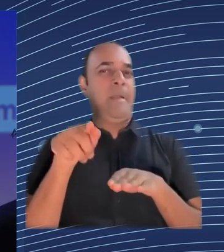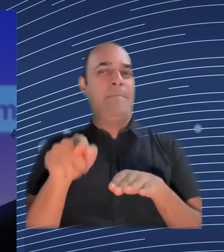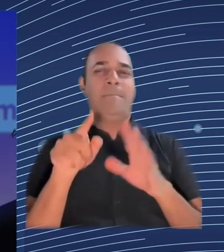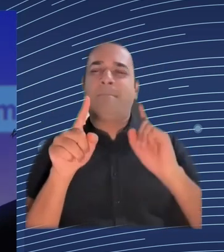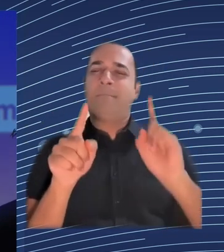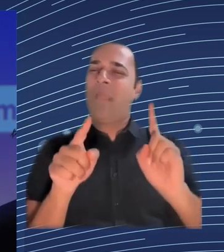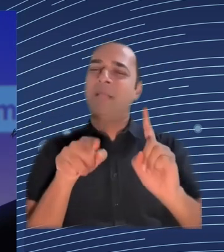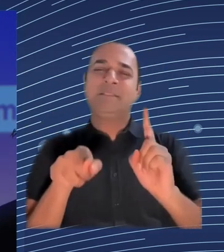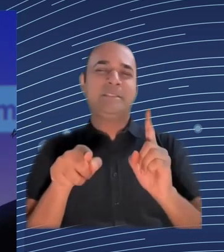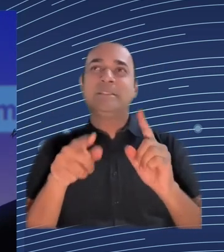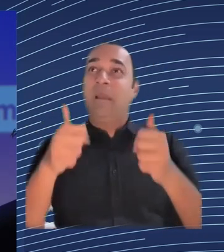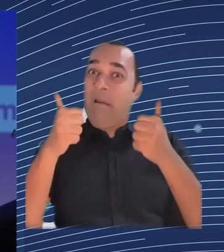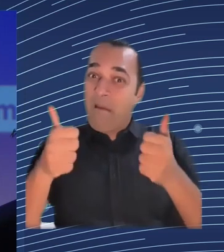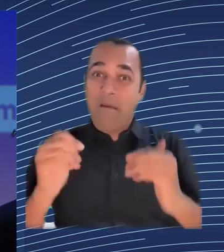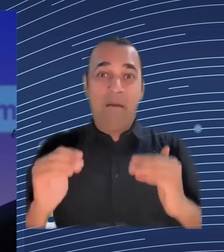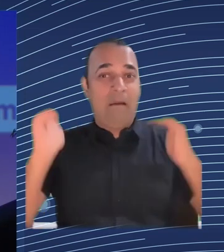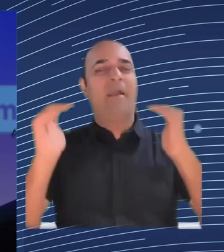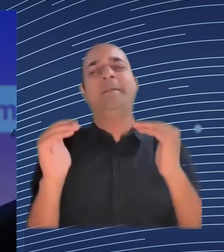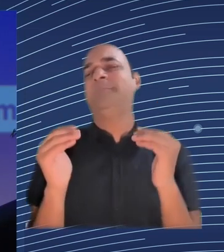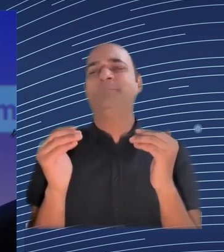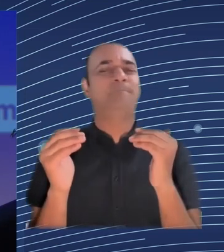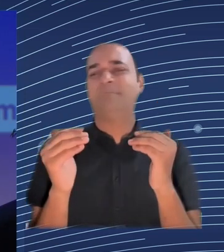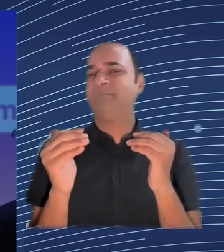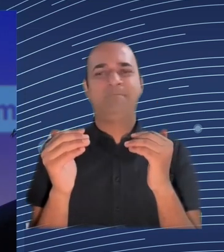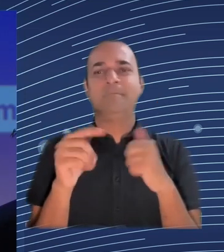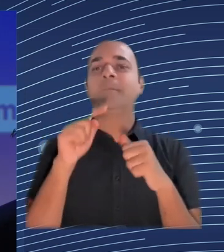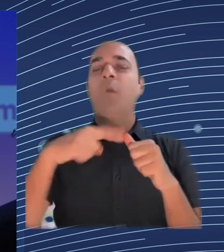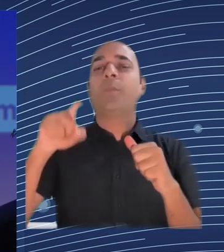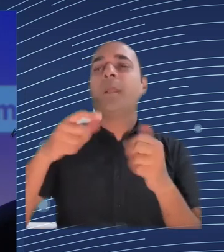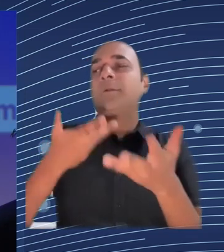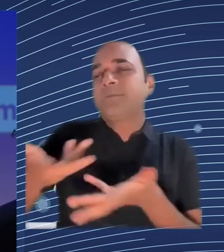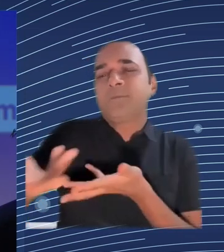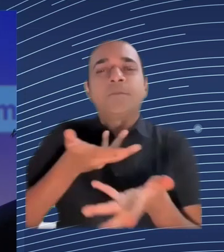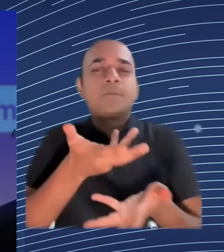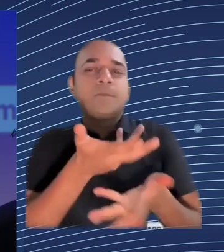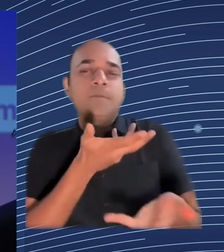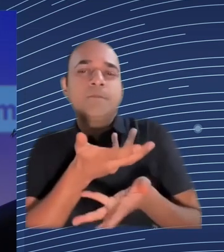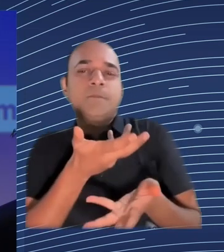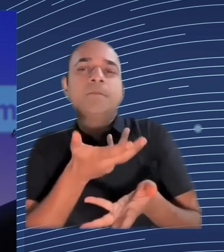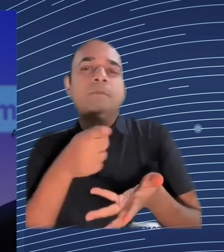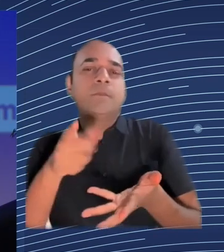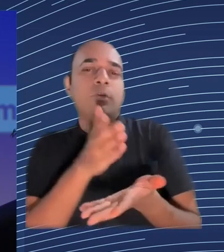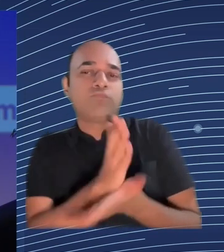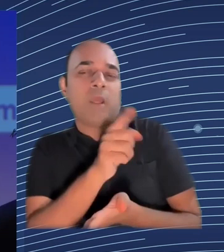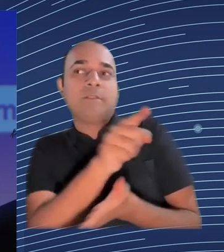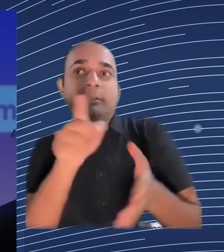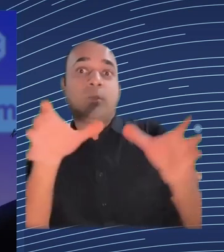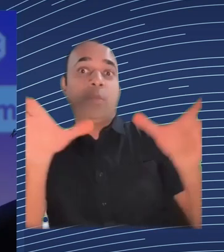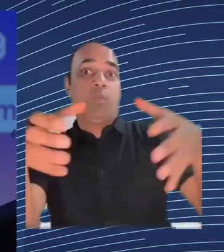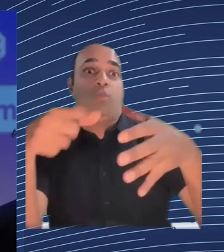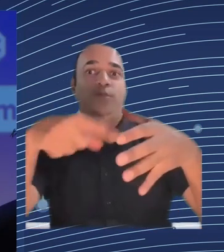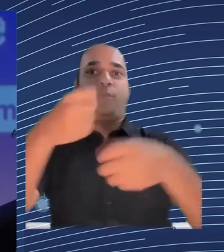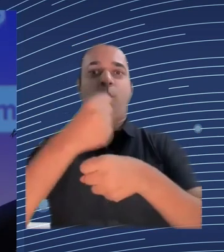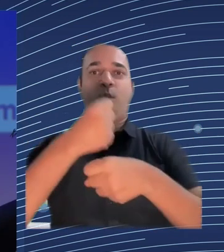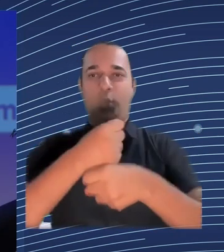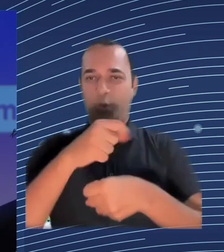but at least I think they need to negotiate the algorithms and the effects which I